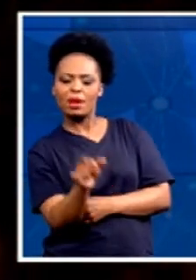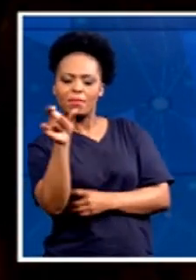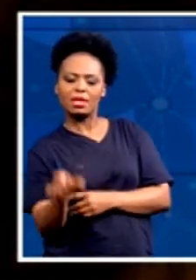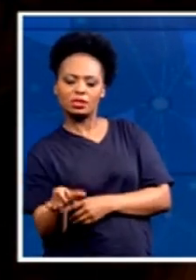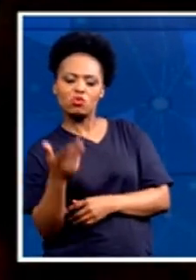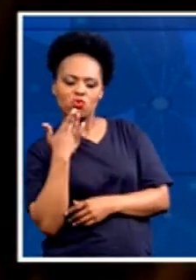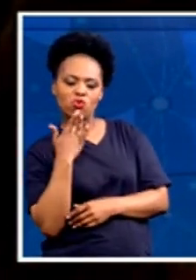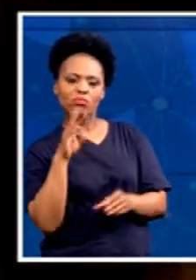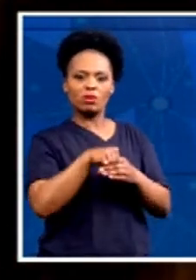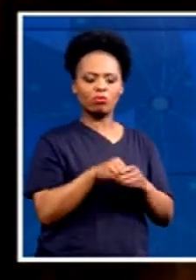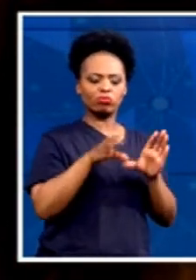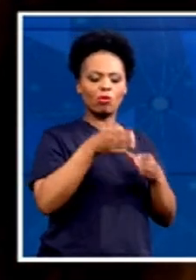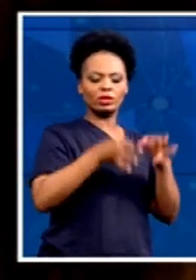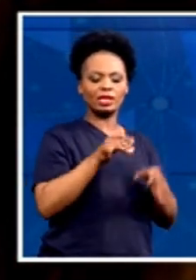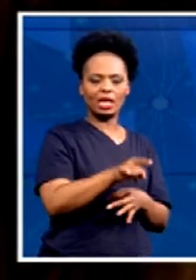jobs are being